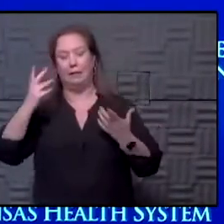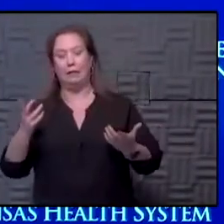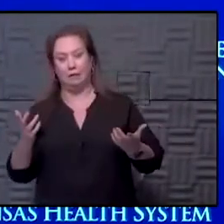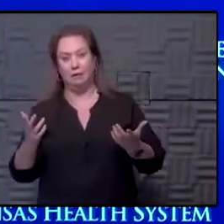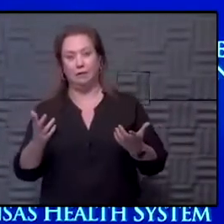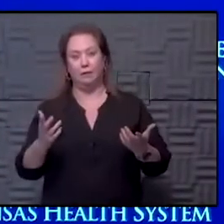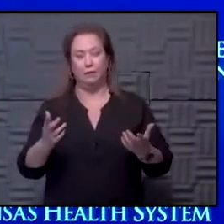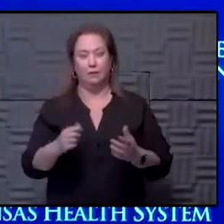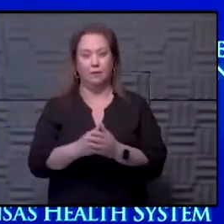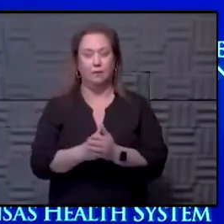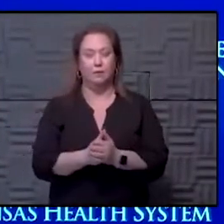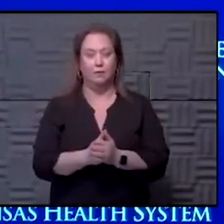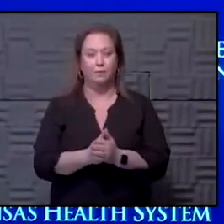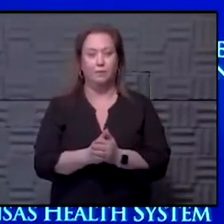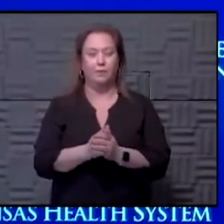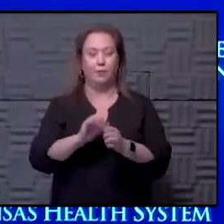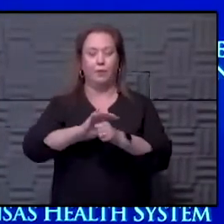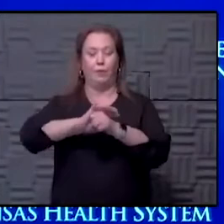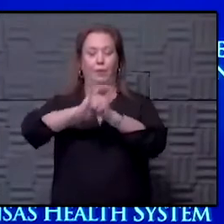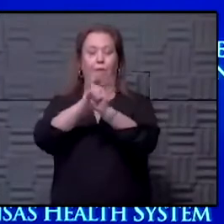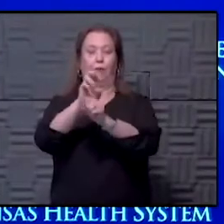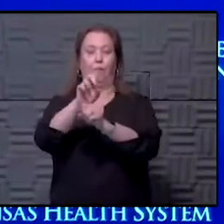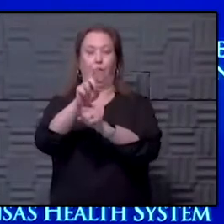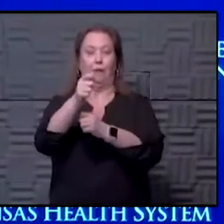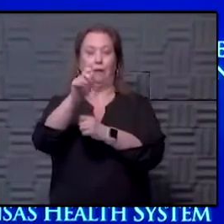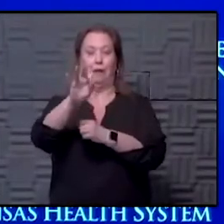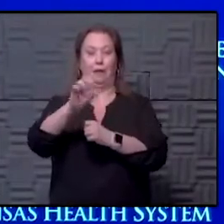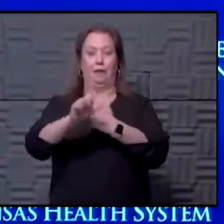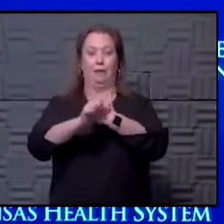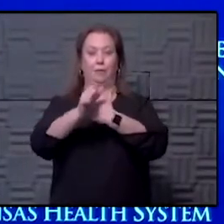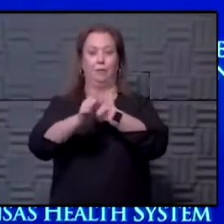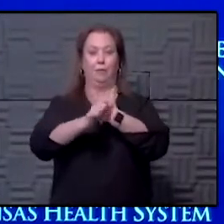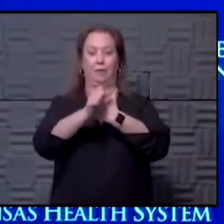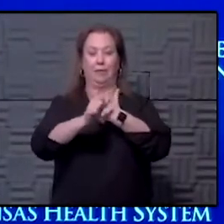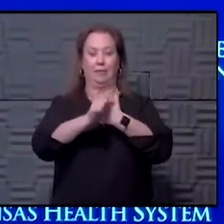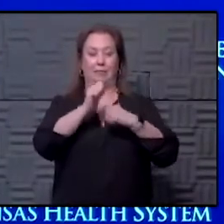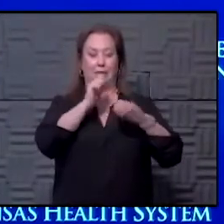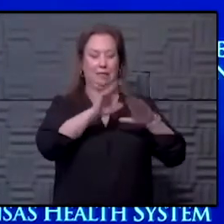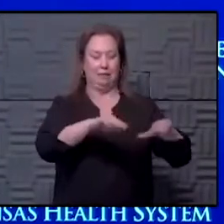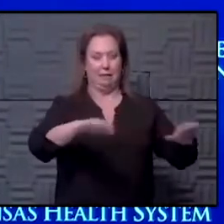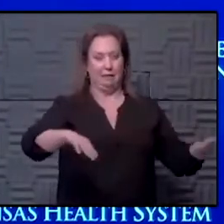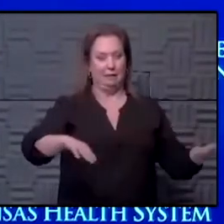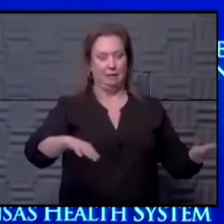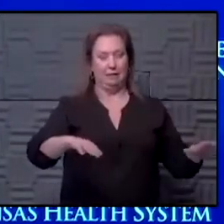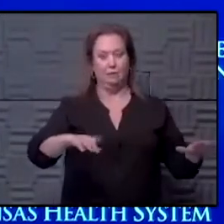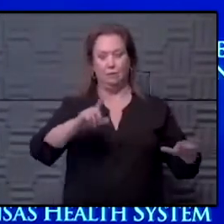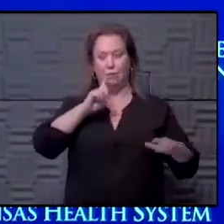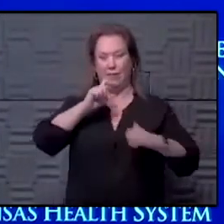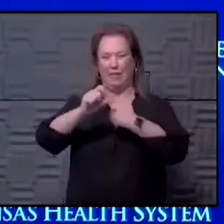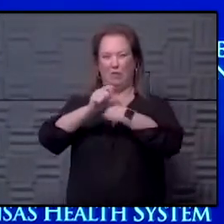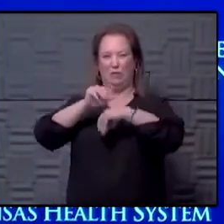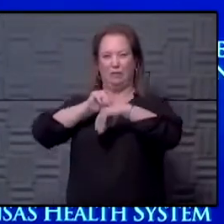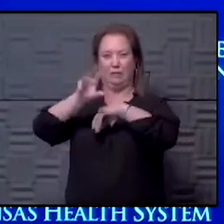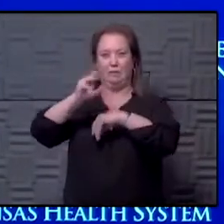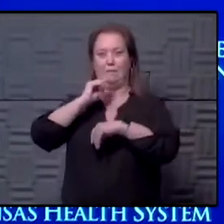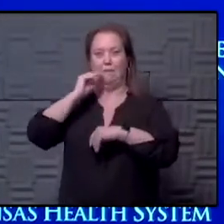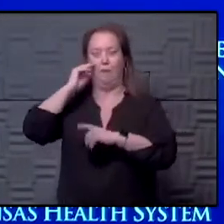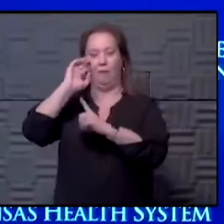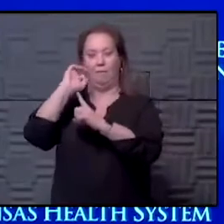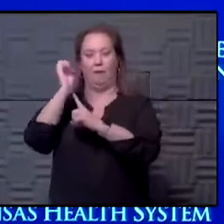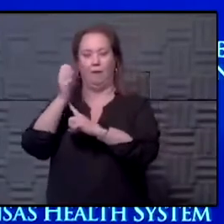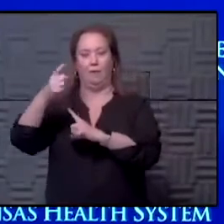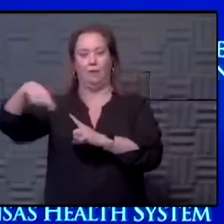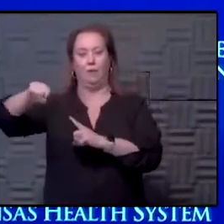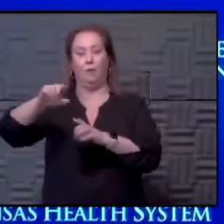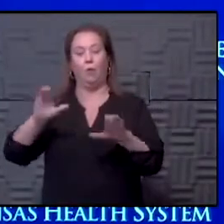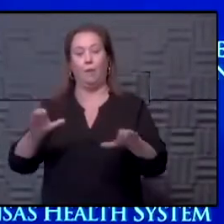make very sick with, with COVID-19. So I think the risk is not to the kids, the child so much, but really the risk is to the home environment or whatever